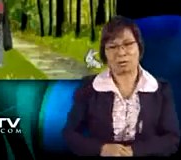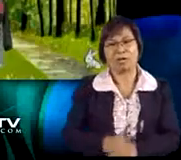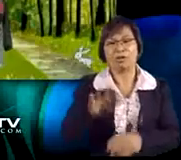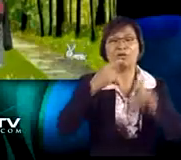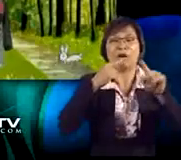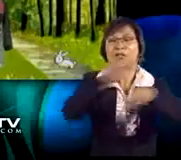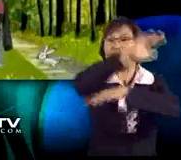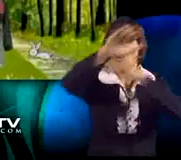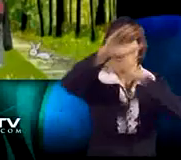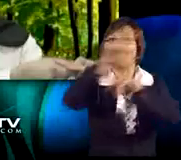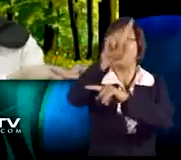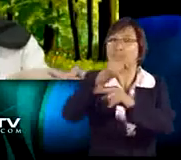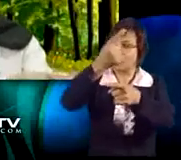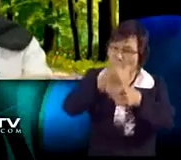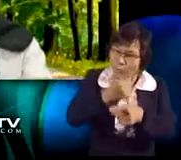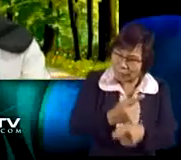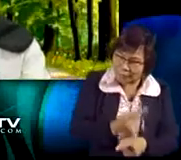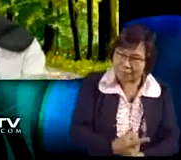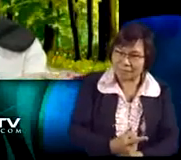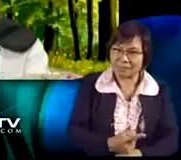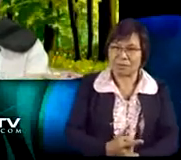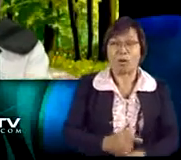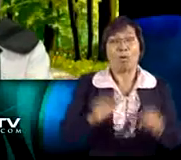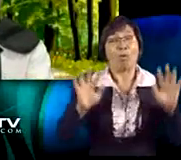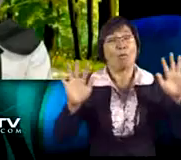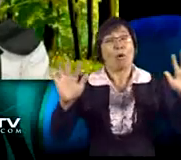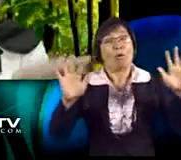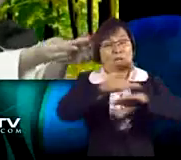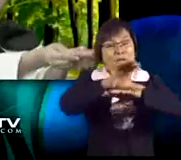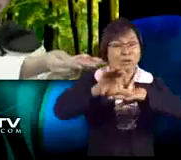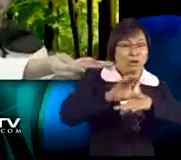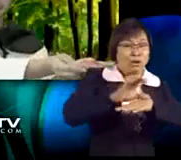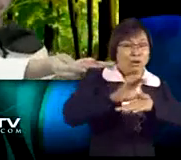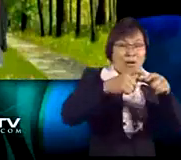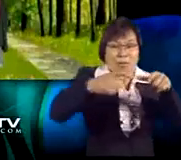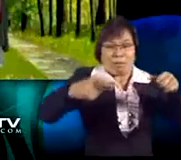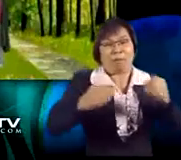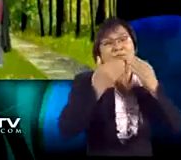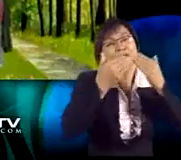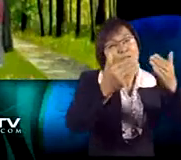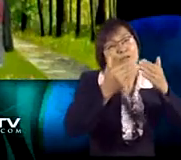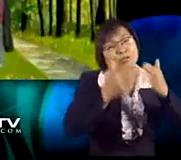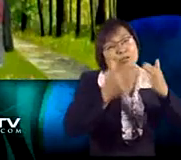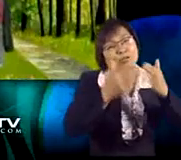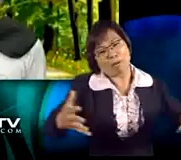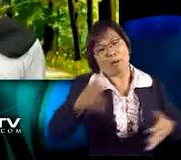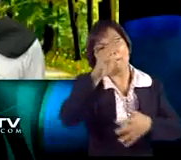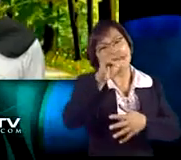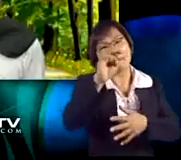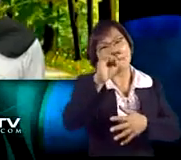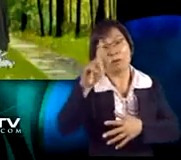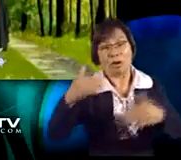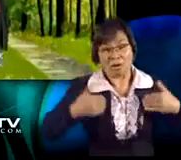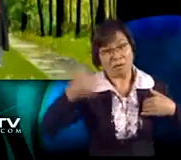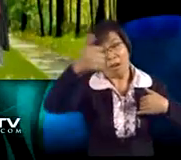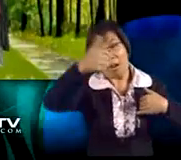Nick, this is for you since you answered all questions correctly. Wow! Wow! chocolate bar!